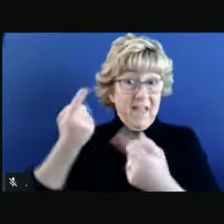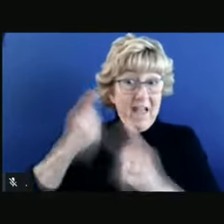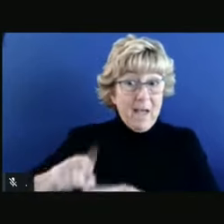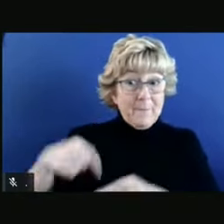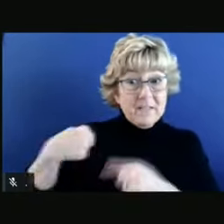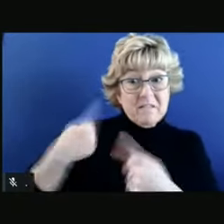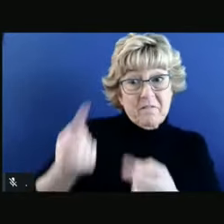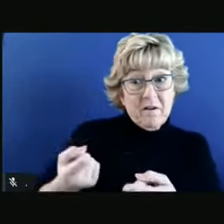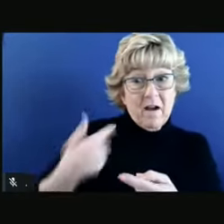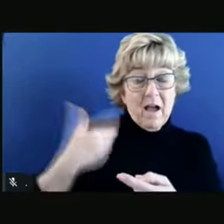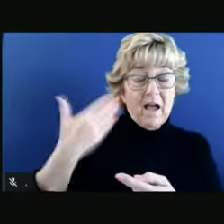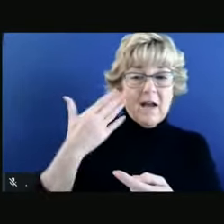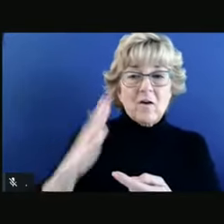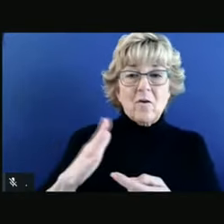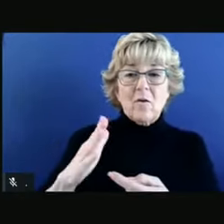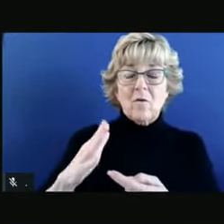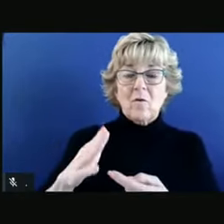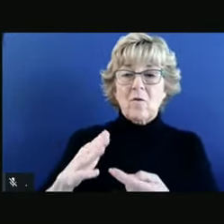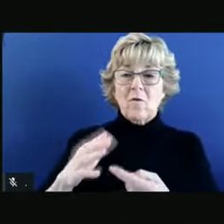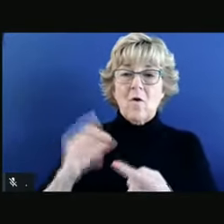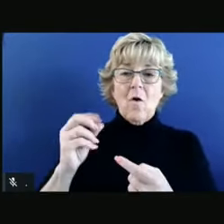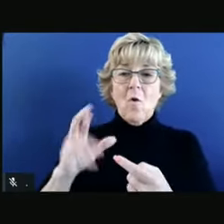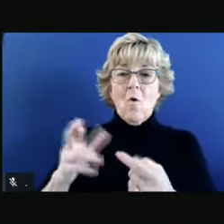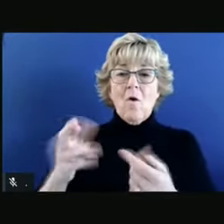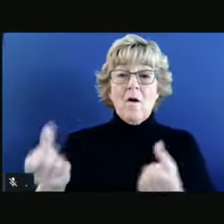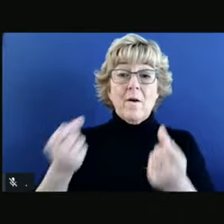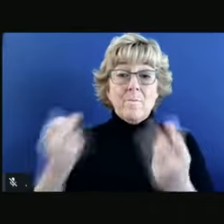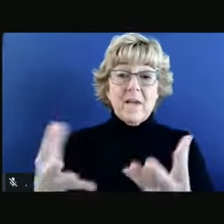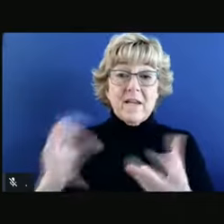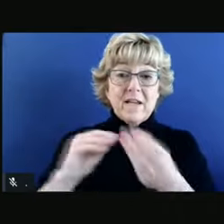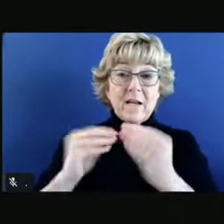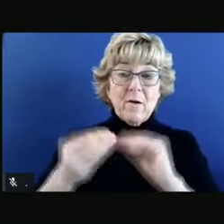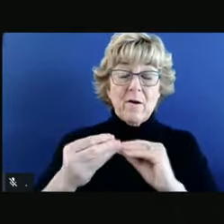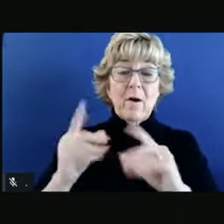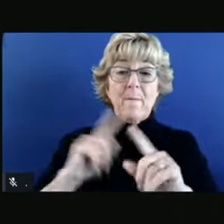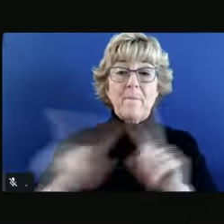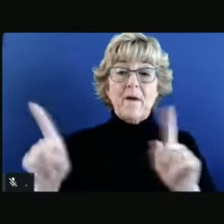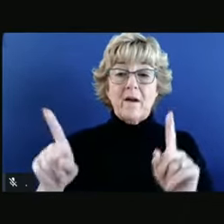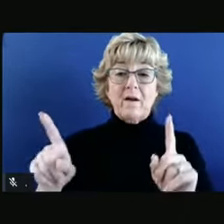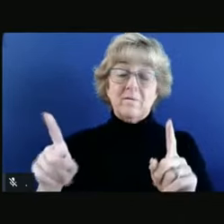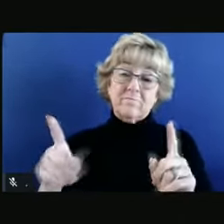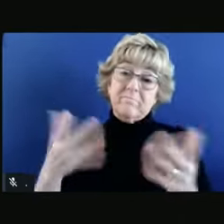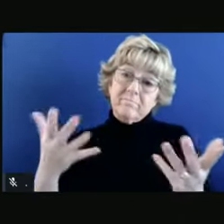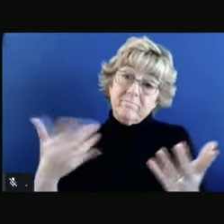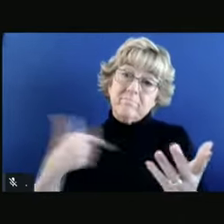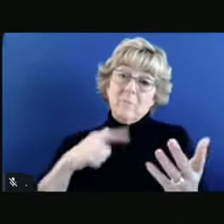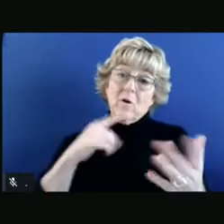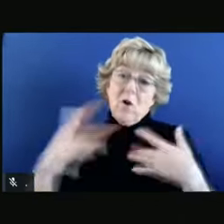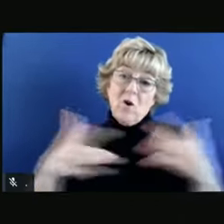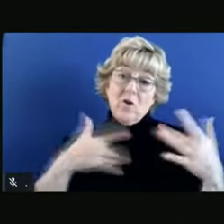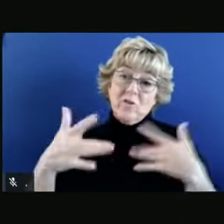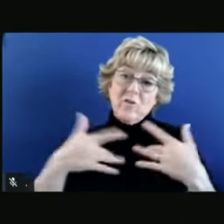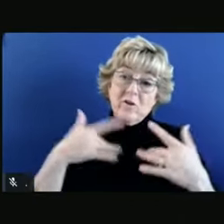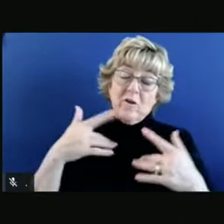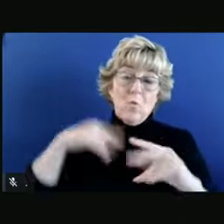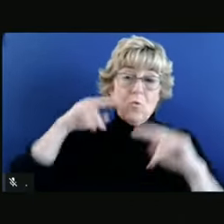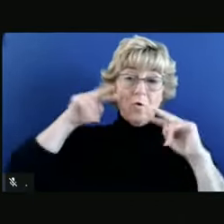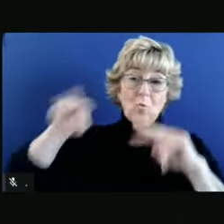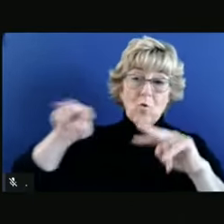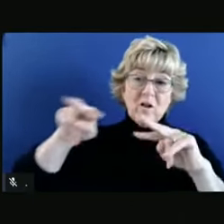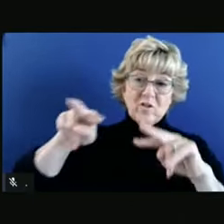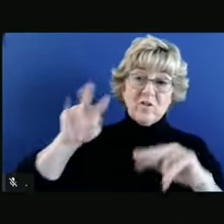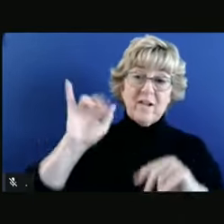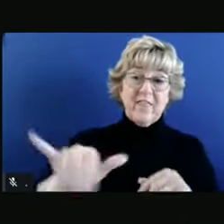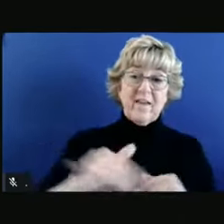all, it's happened to a significant degree as of yet, but it is certainly what we are concerned about and watching closely.